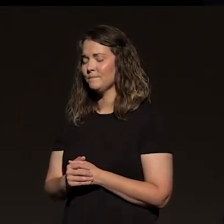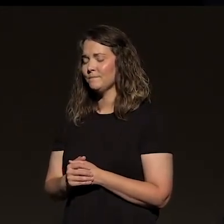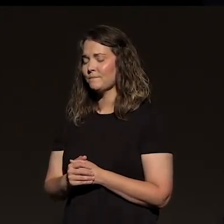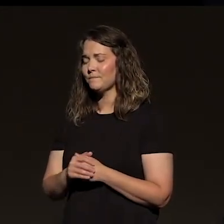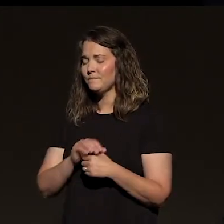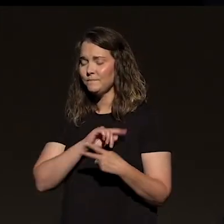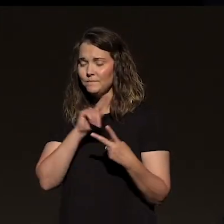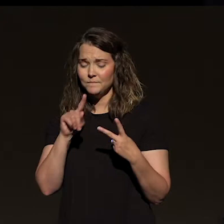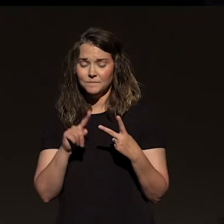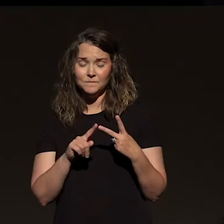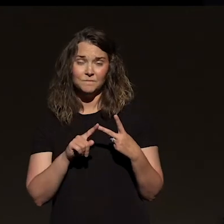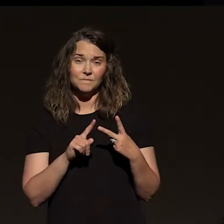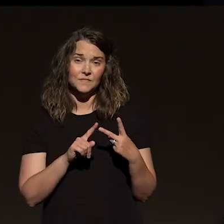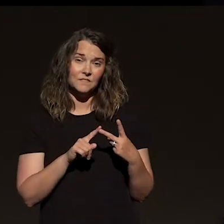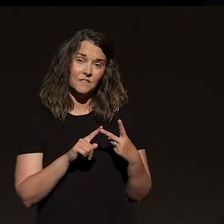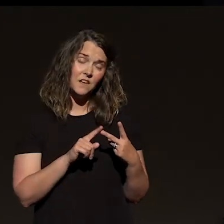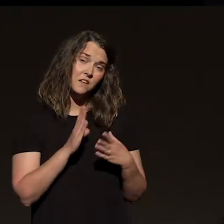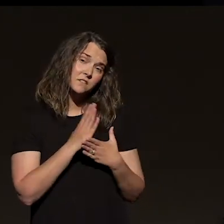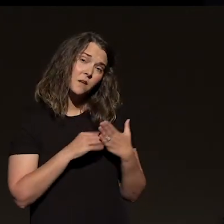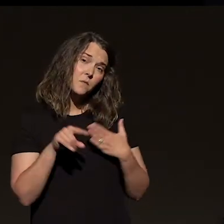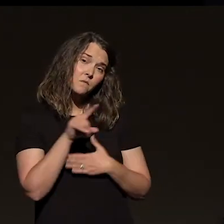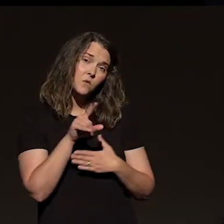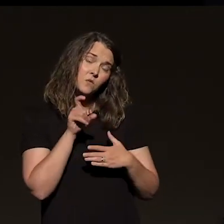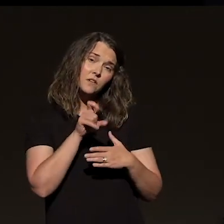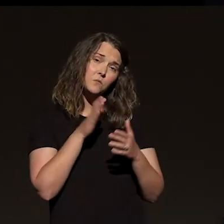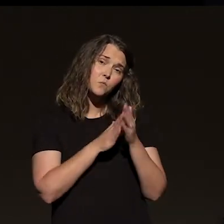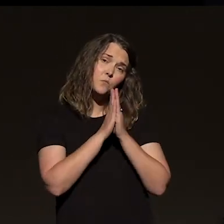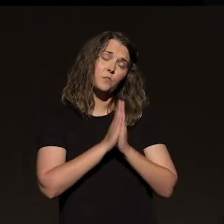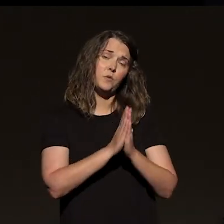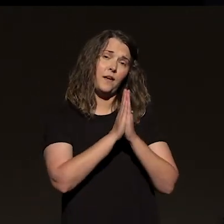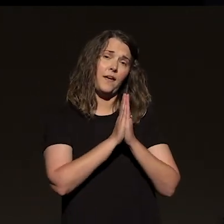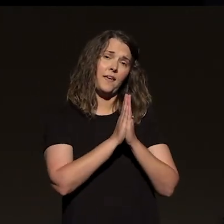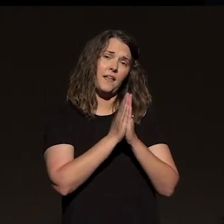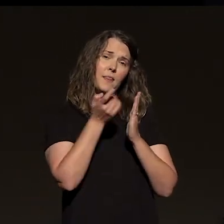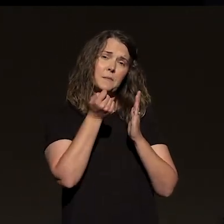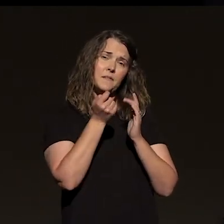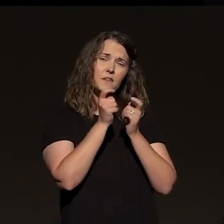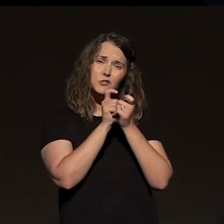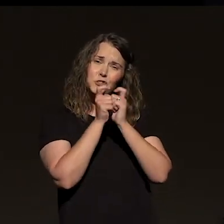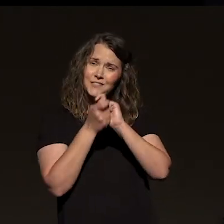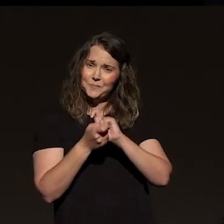Could I lead some of you to pray a prayer of adjustment?